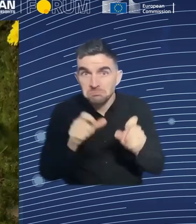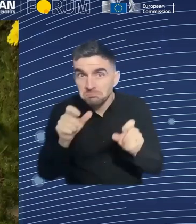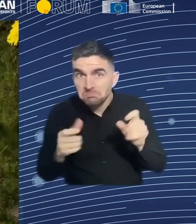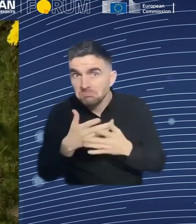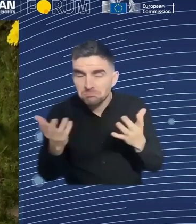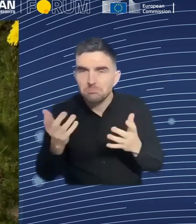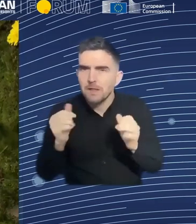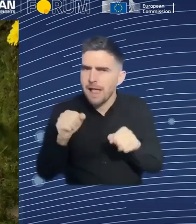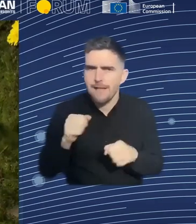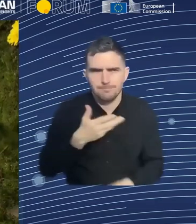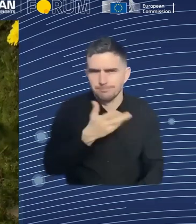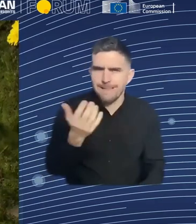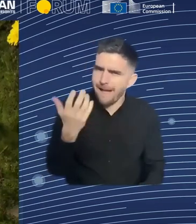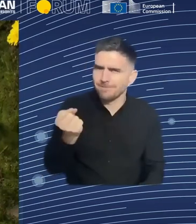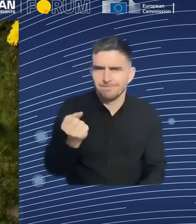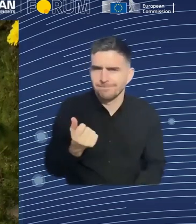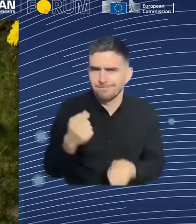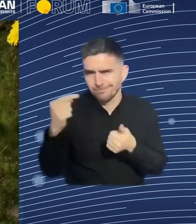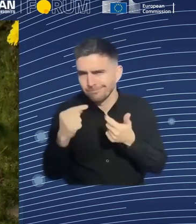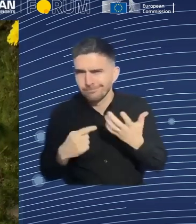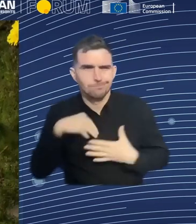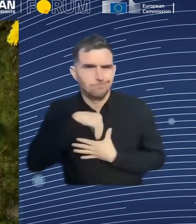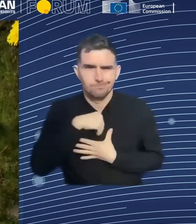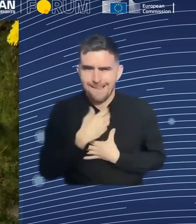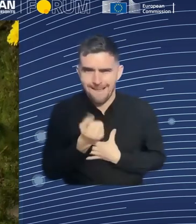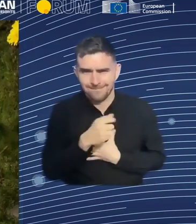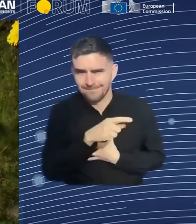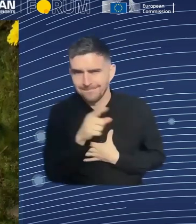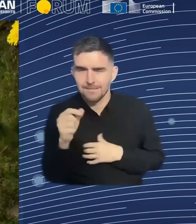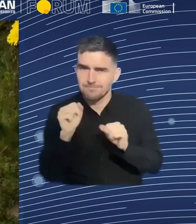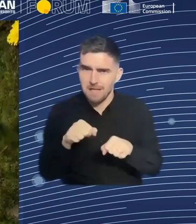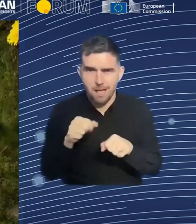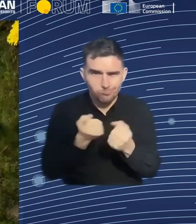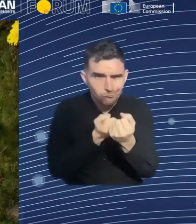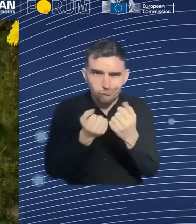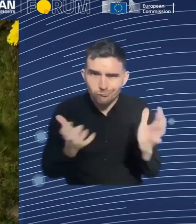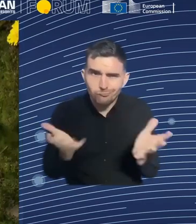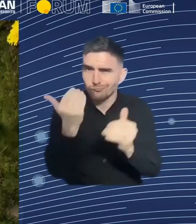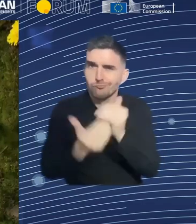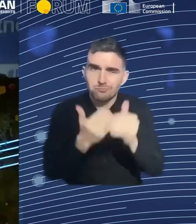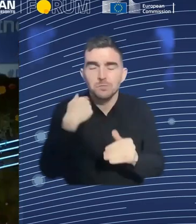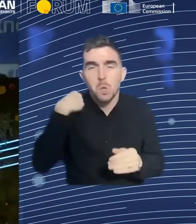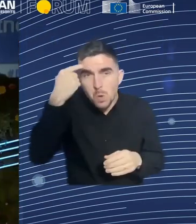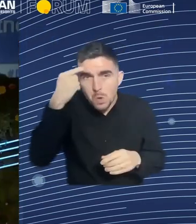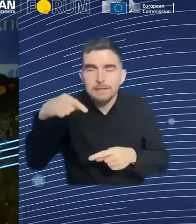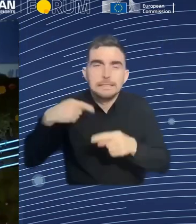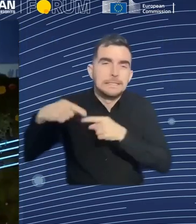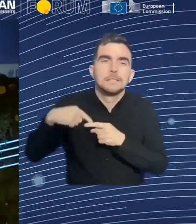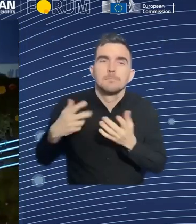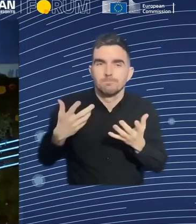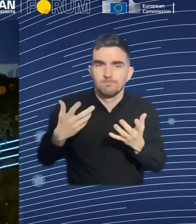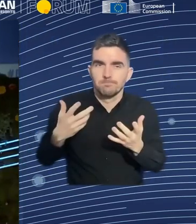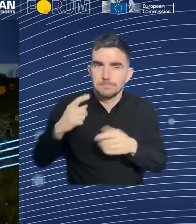recover all those little bits of time we normally spend as well. Yeah, I always also love